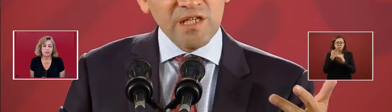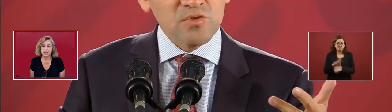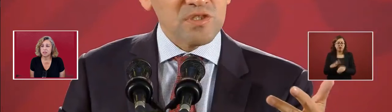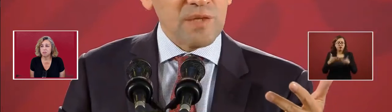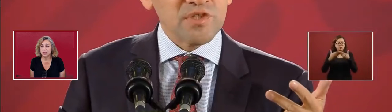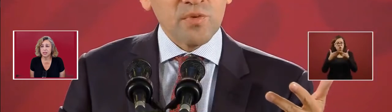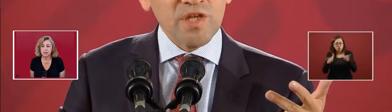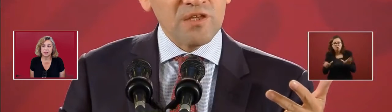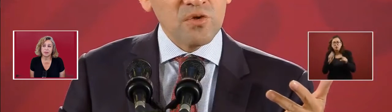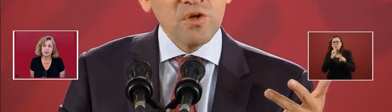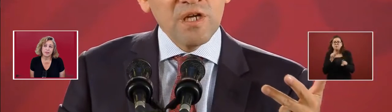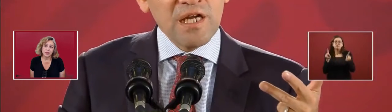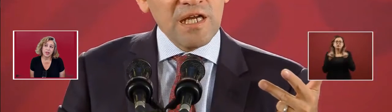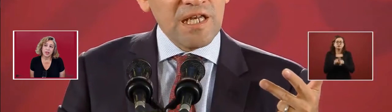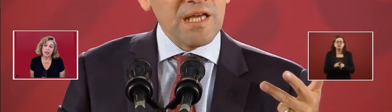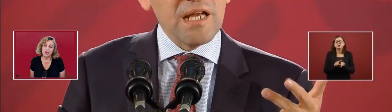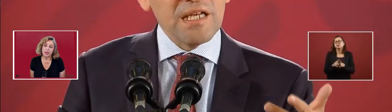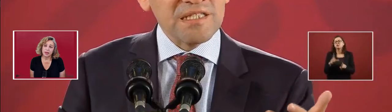investments.